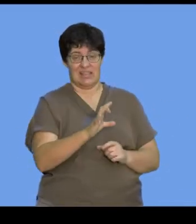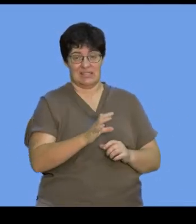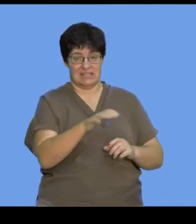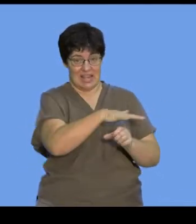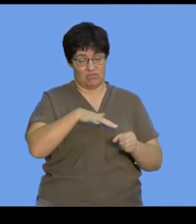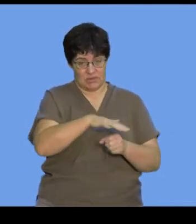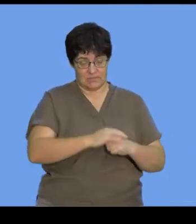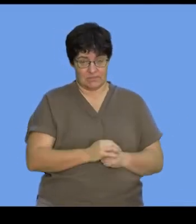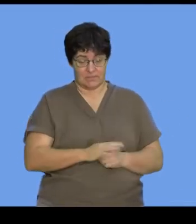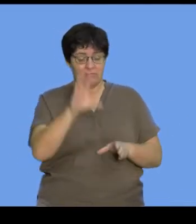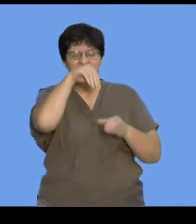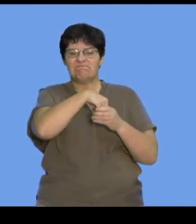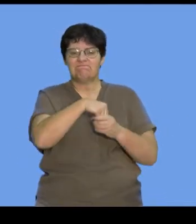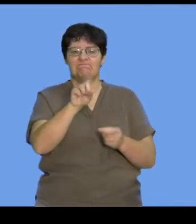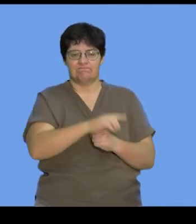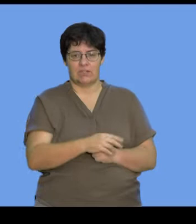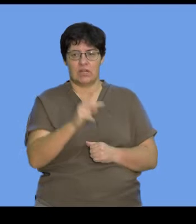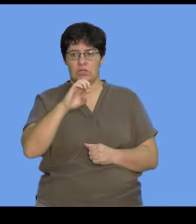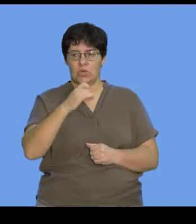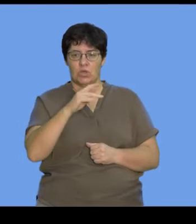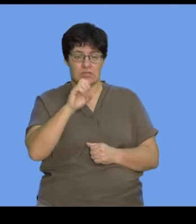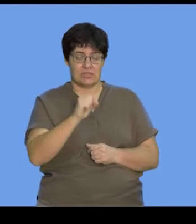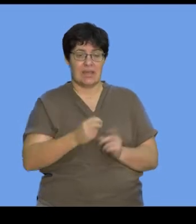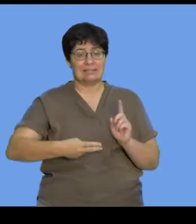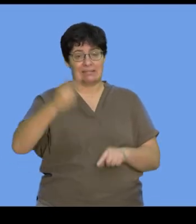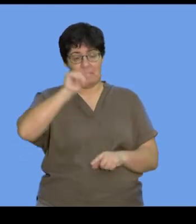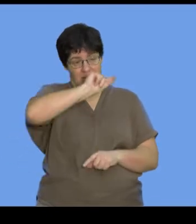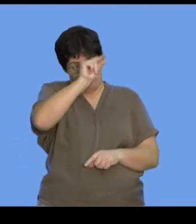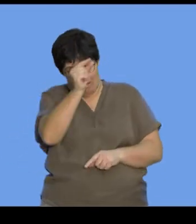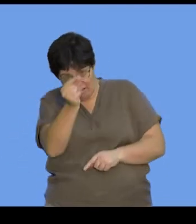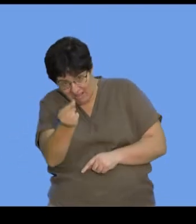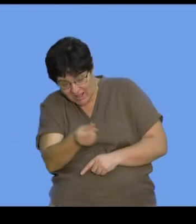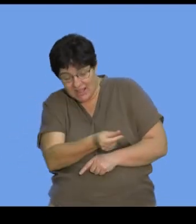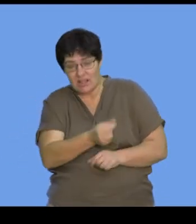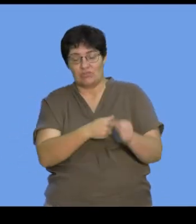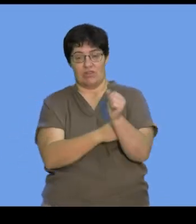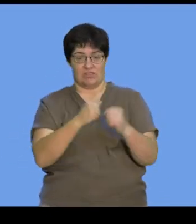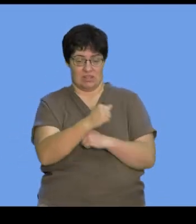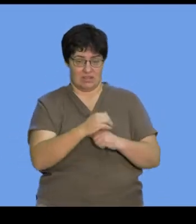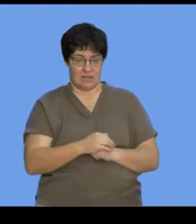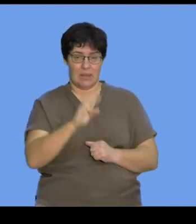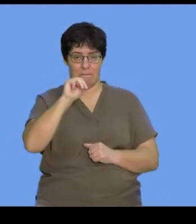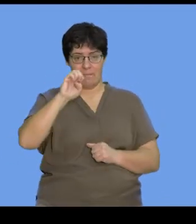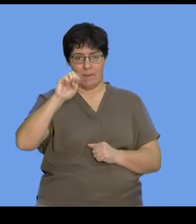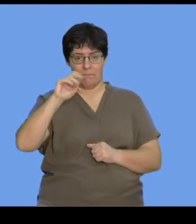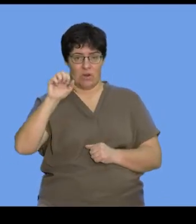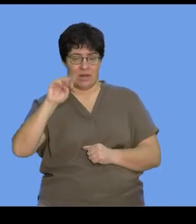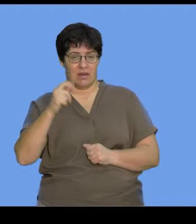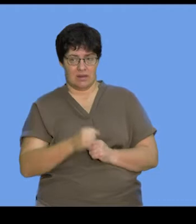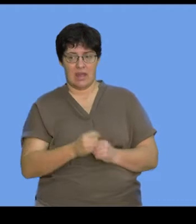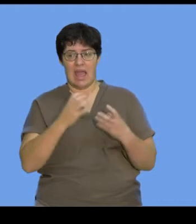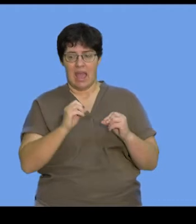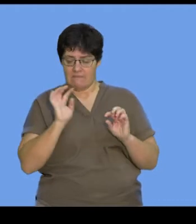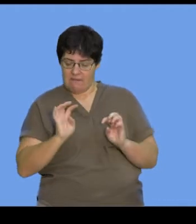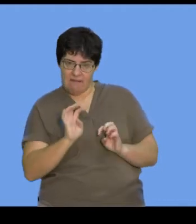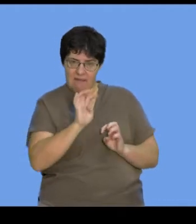components are. So, as I mentioned, the nucleus is a double membrane structure, which you can clearly see here. It contains little pores